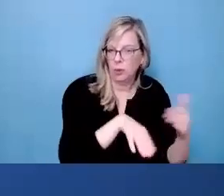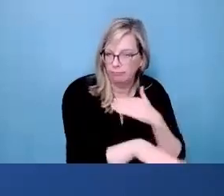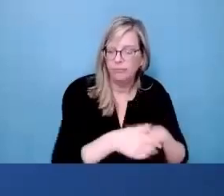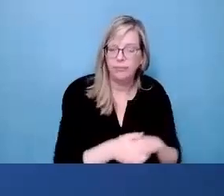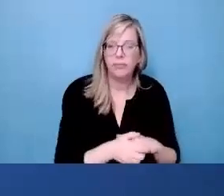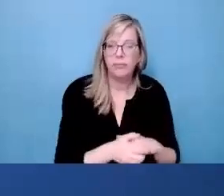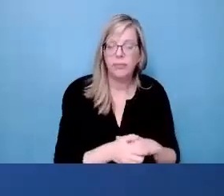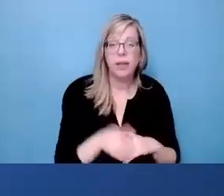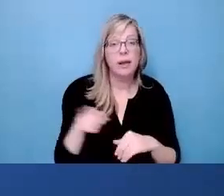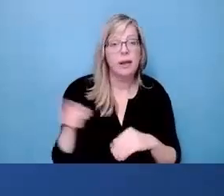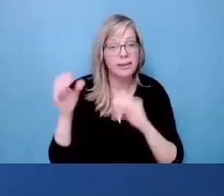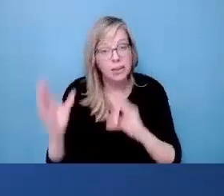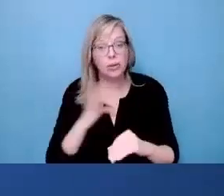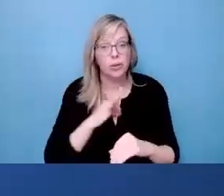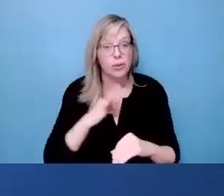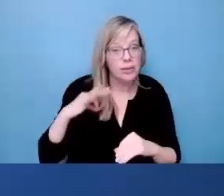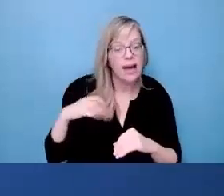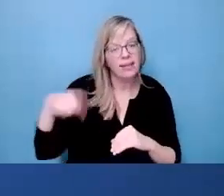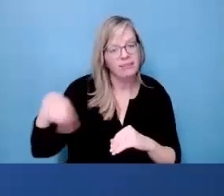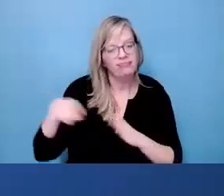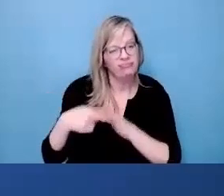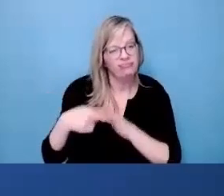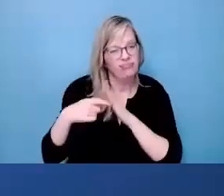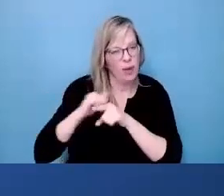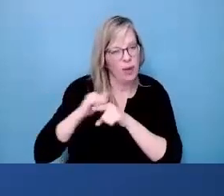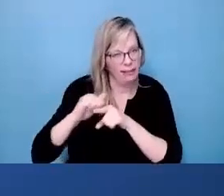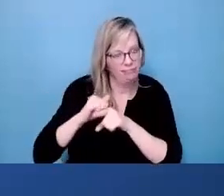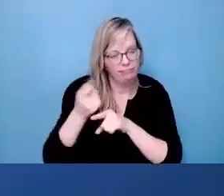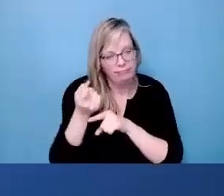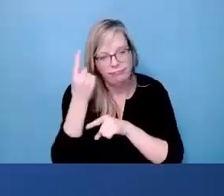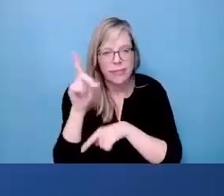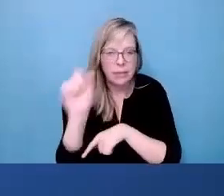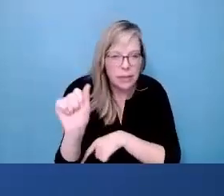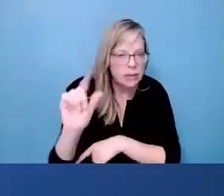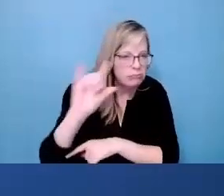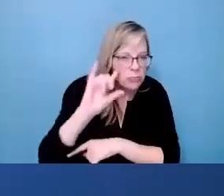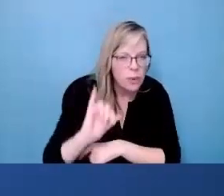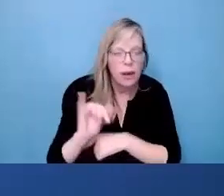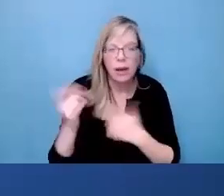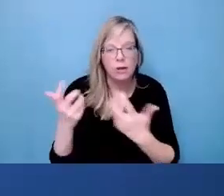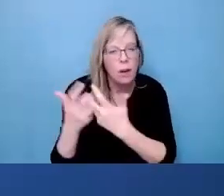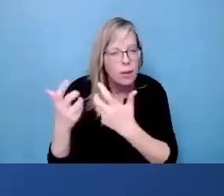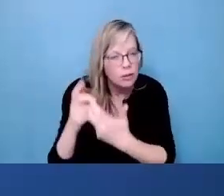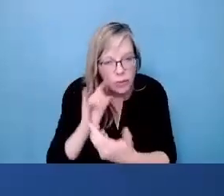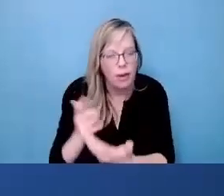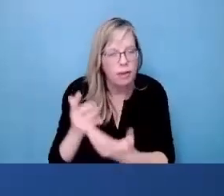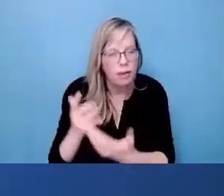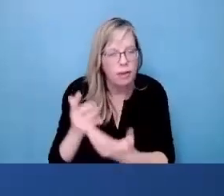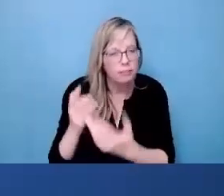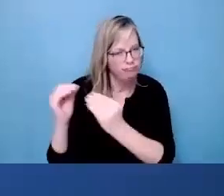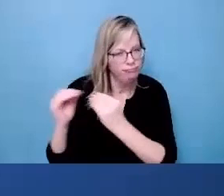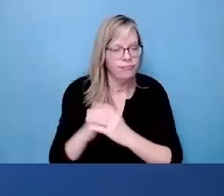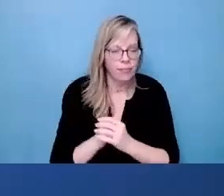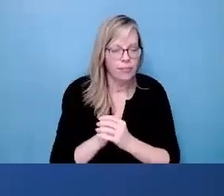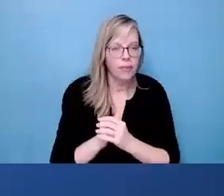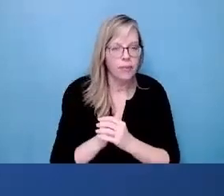It would certainly make things easier for students. Training is needed for faculty and staff about disabilities in general, and also the combinations and what